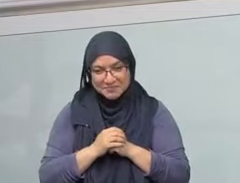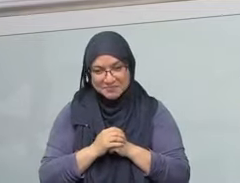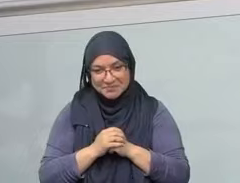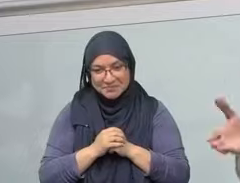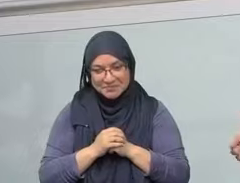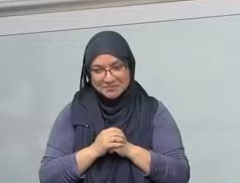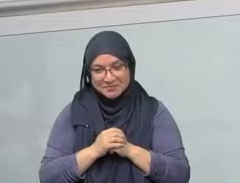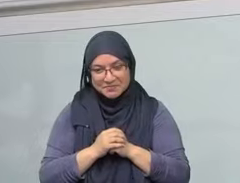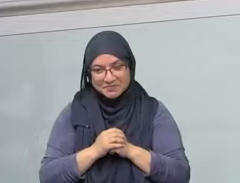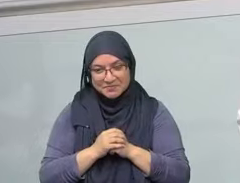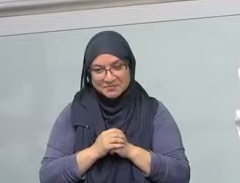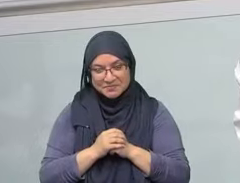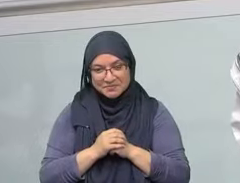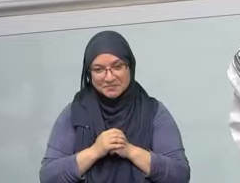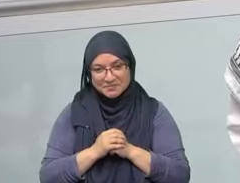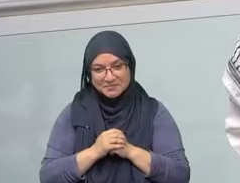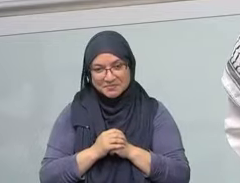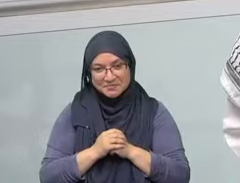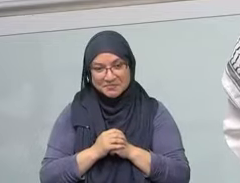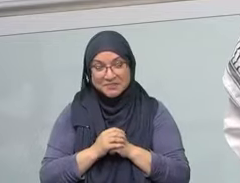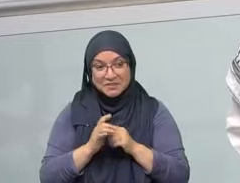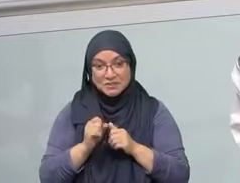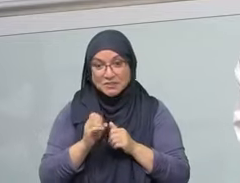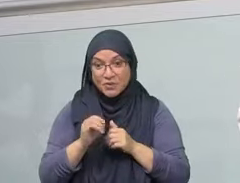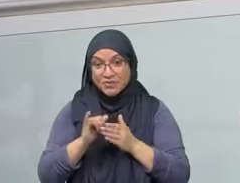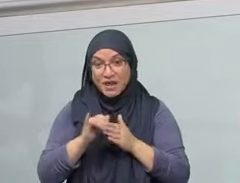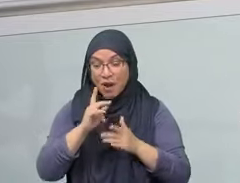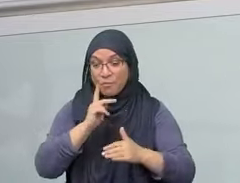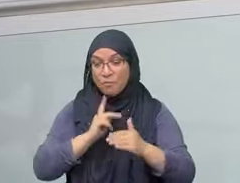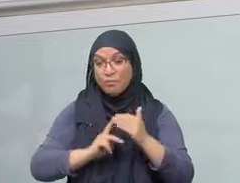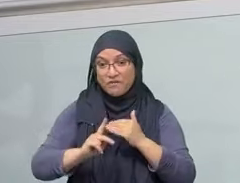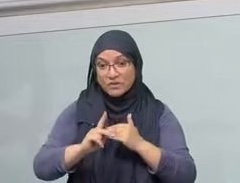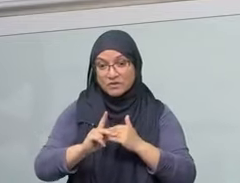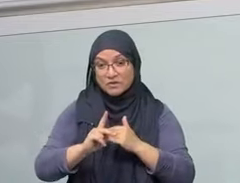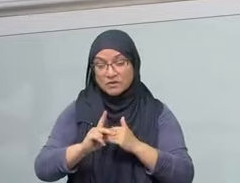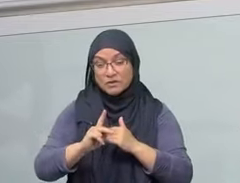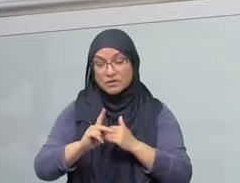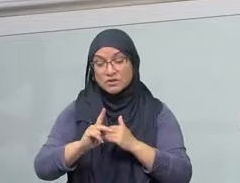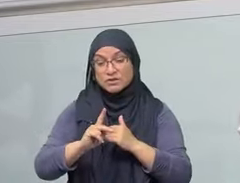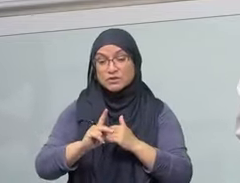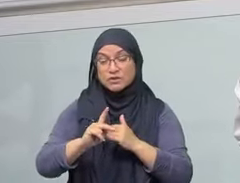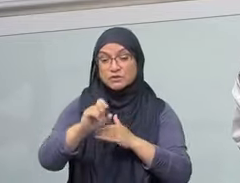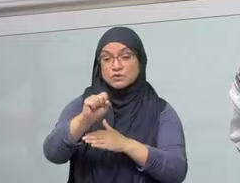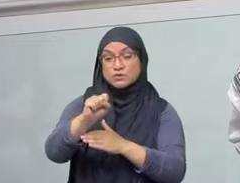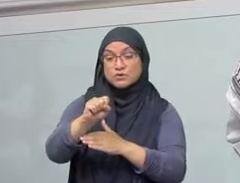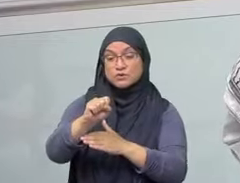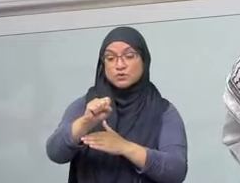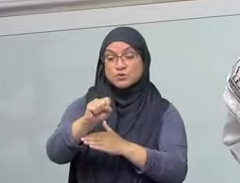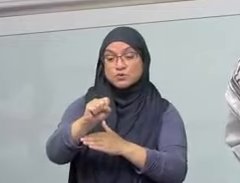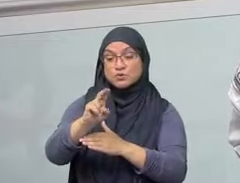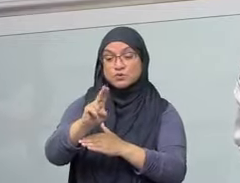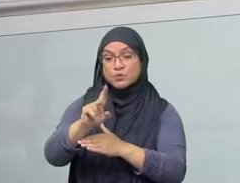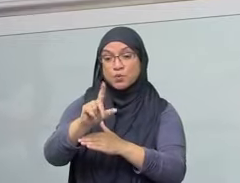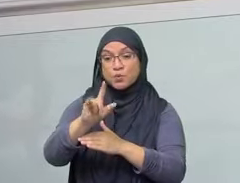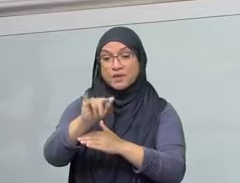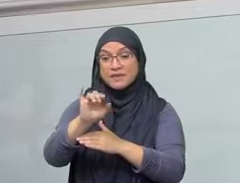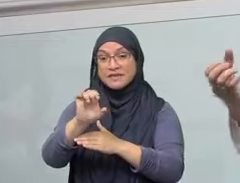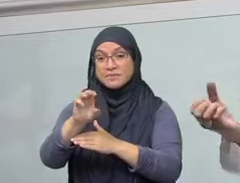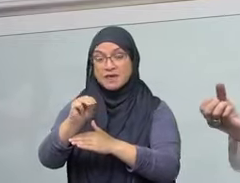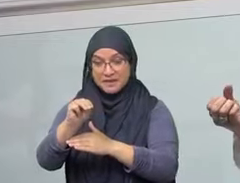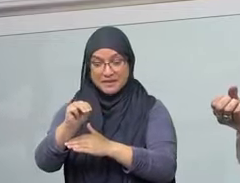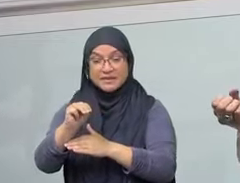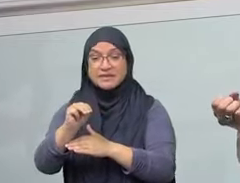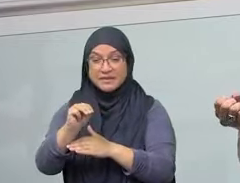finished his construction, he asked Allah subhanahu wa ta'ala for three things, hukman yusadhifu hukma. He asked Allah